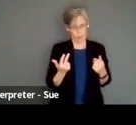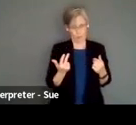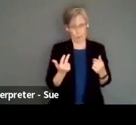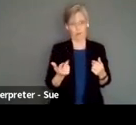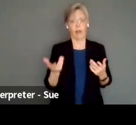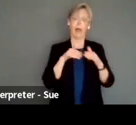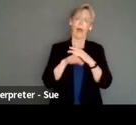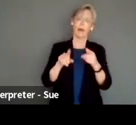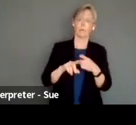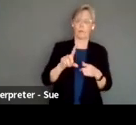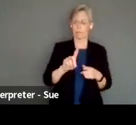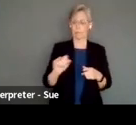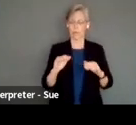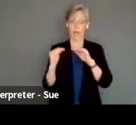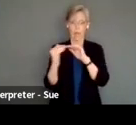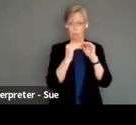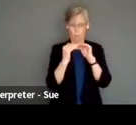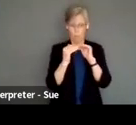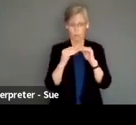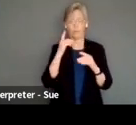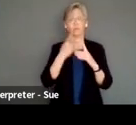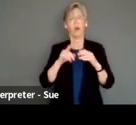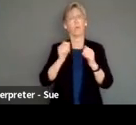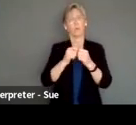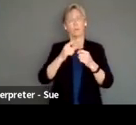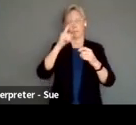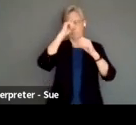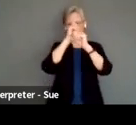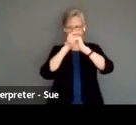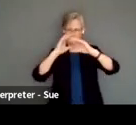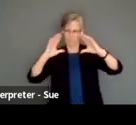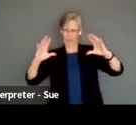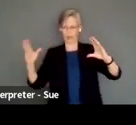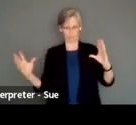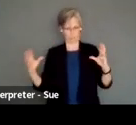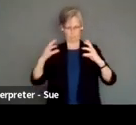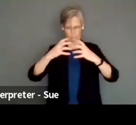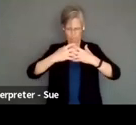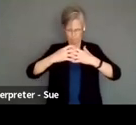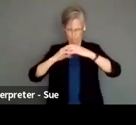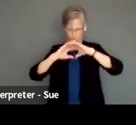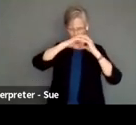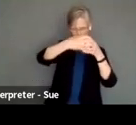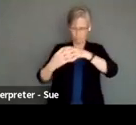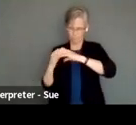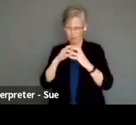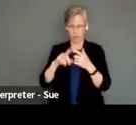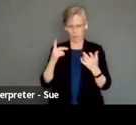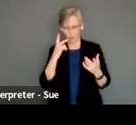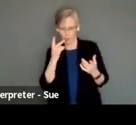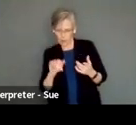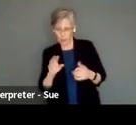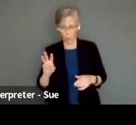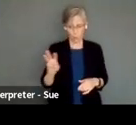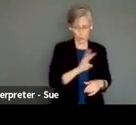be access to disability equity. So we're going to start with a framework around intersectionalism and how to look at the differences between Western models